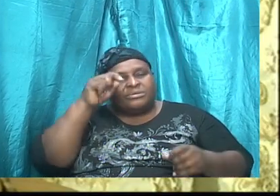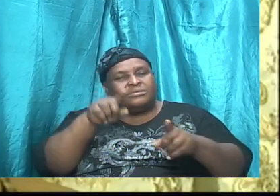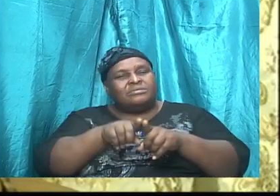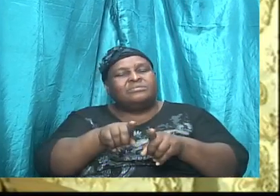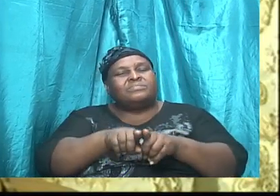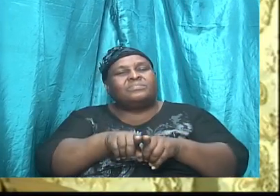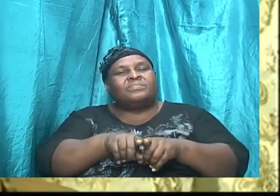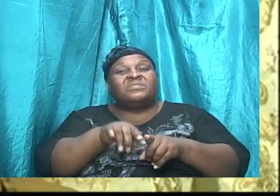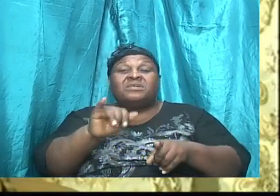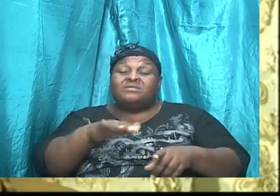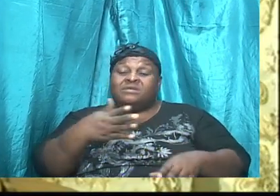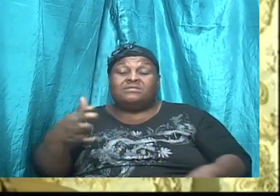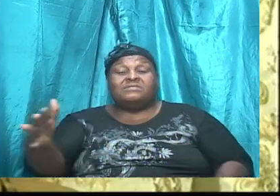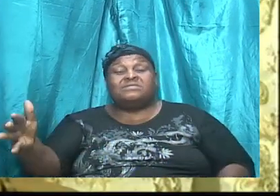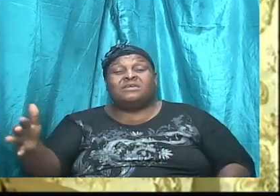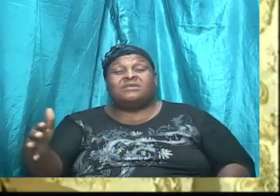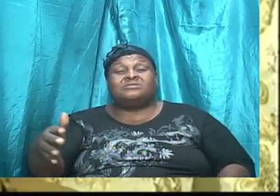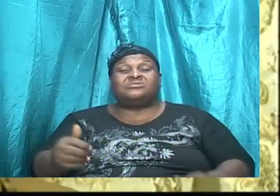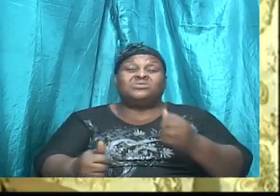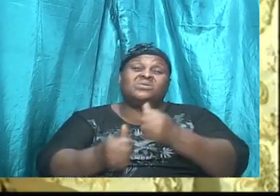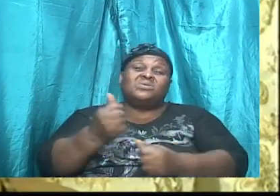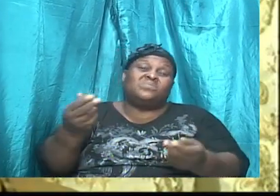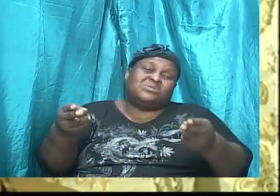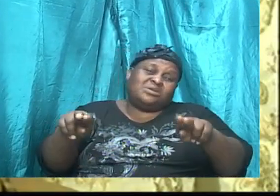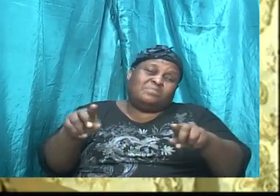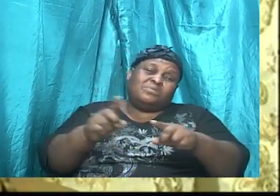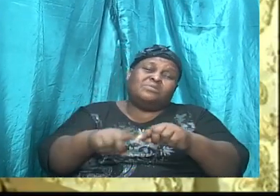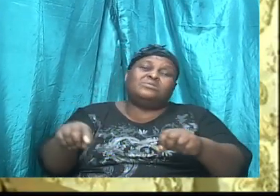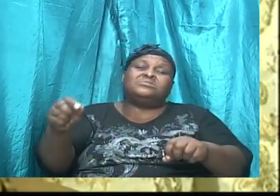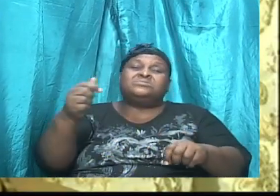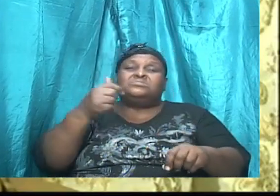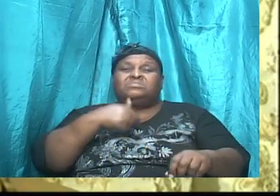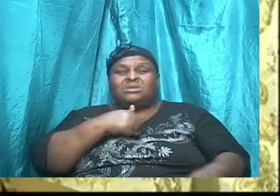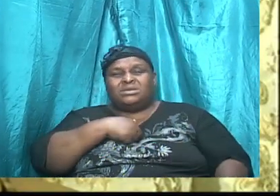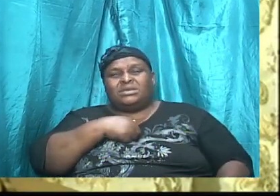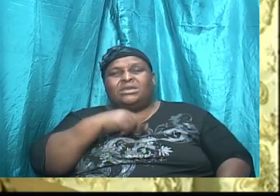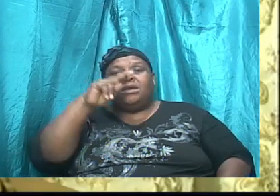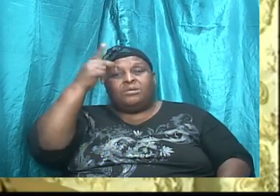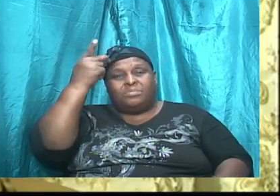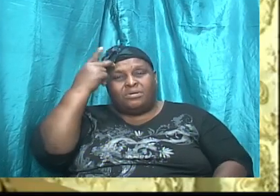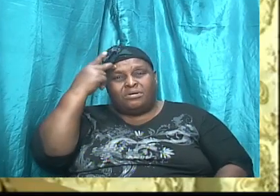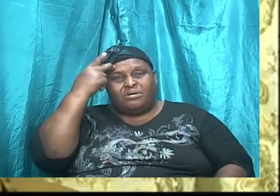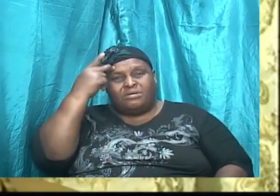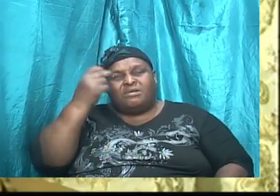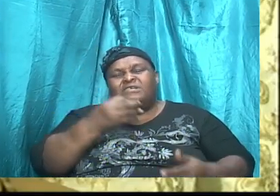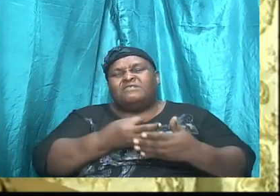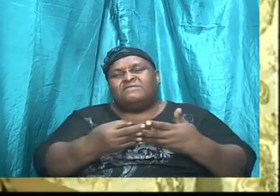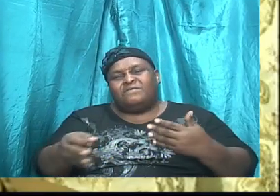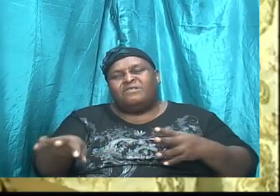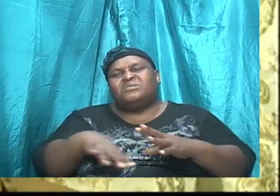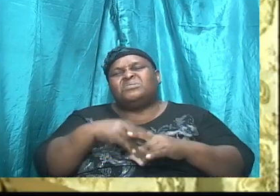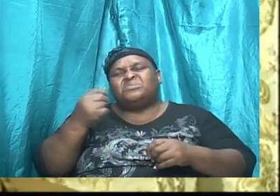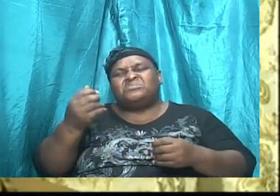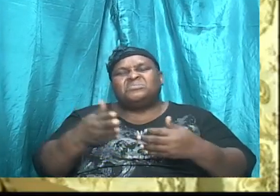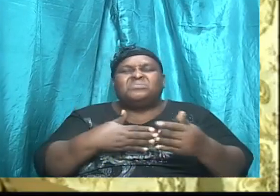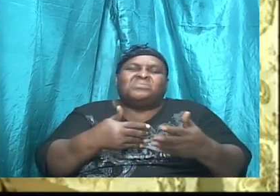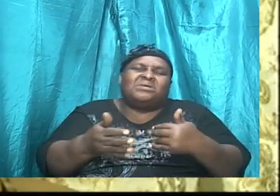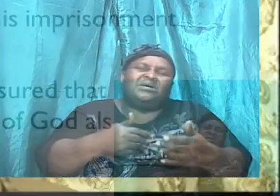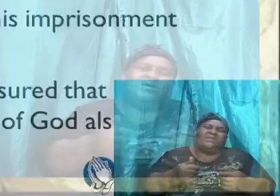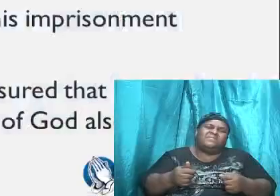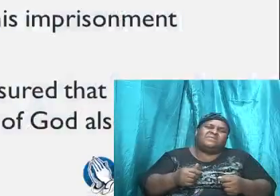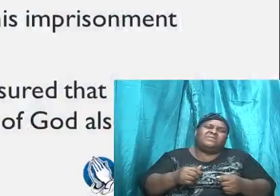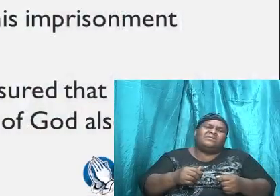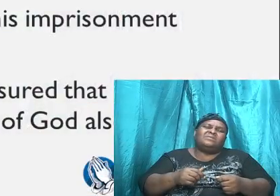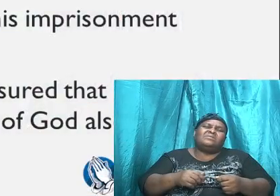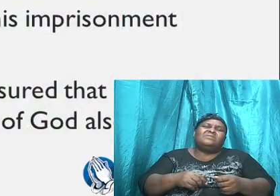that the things which happen unto me have fallen out rather unto the